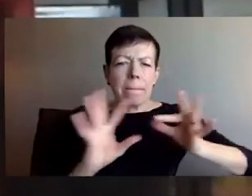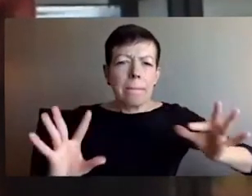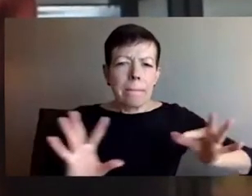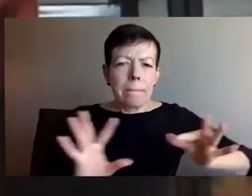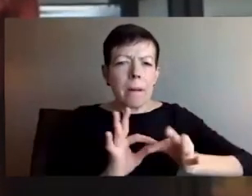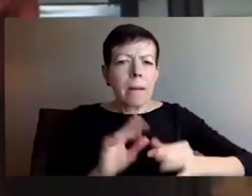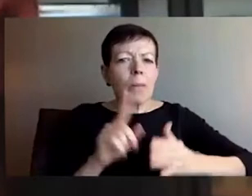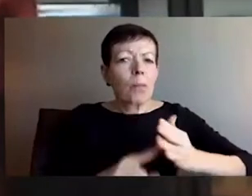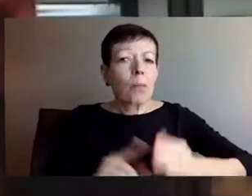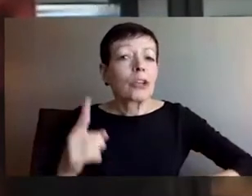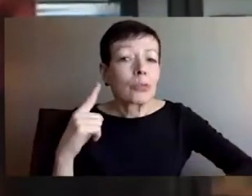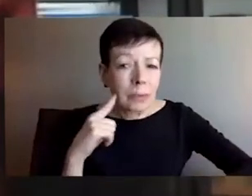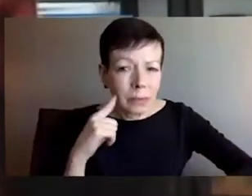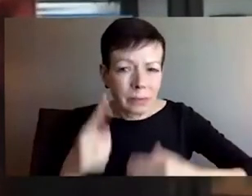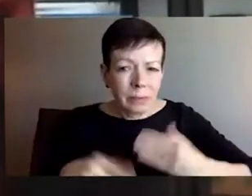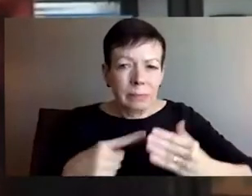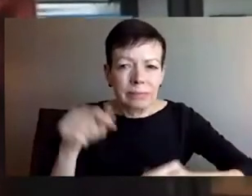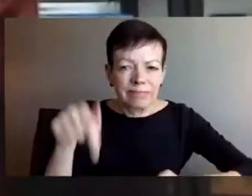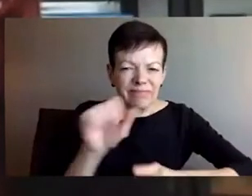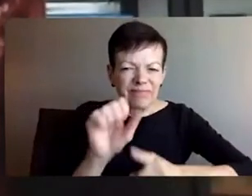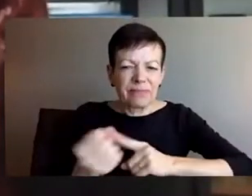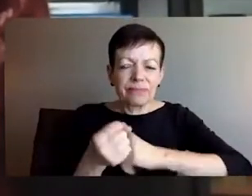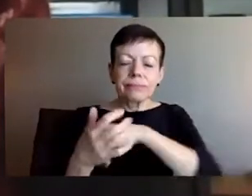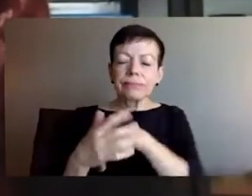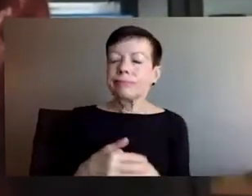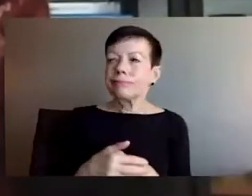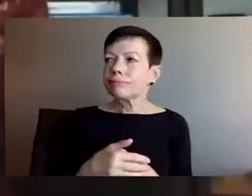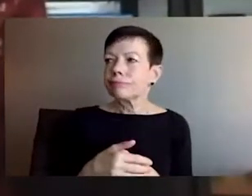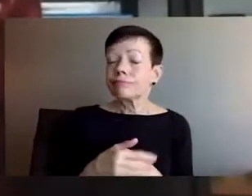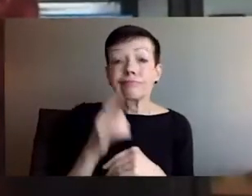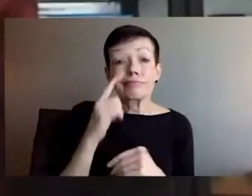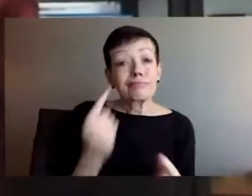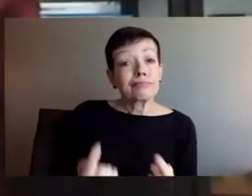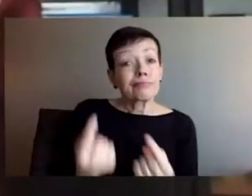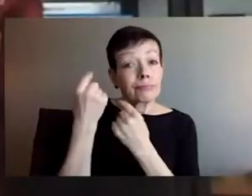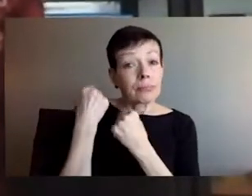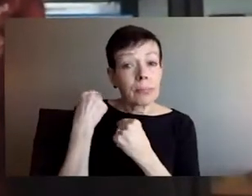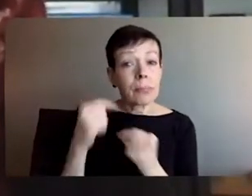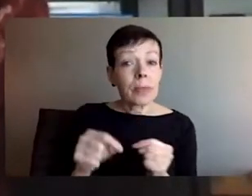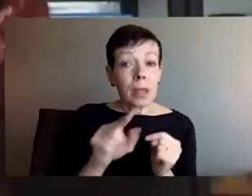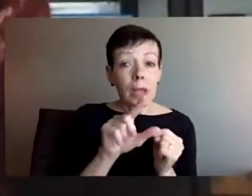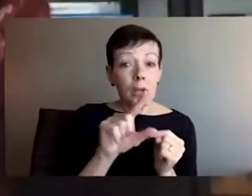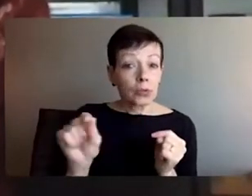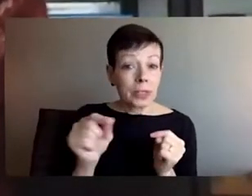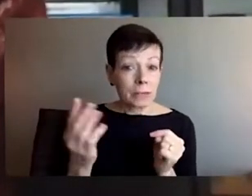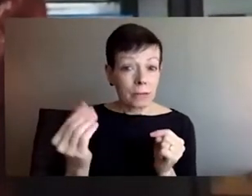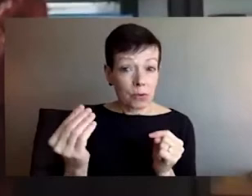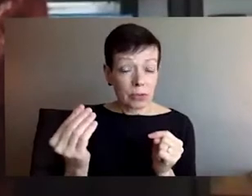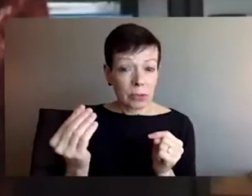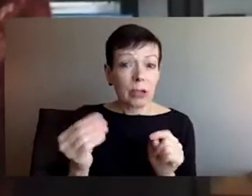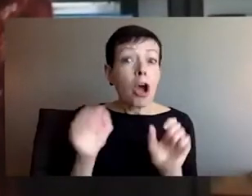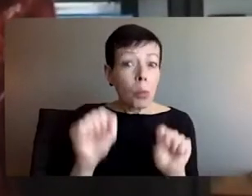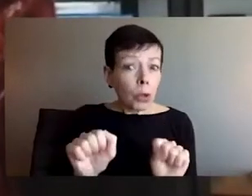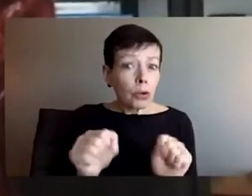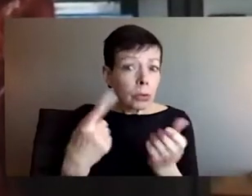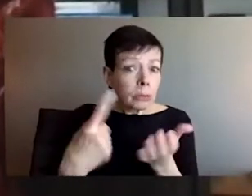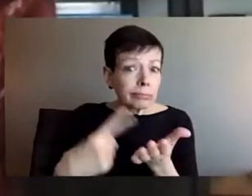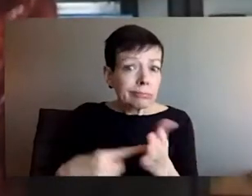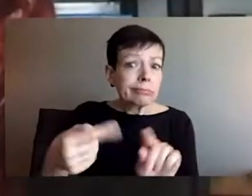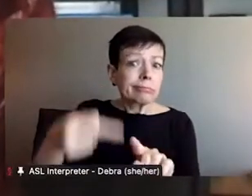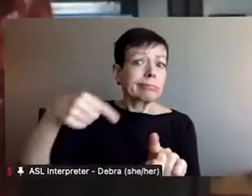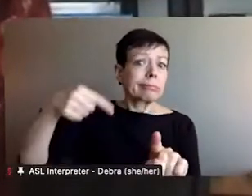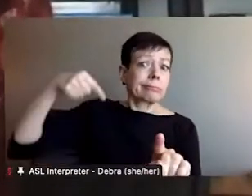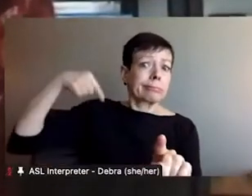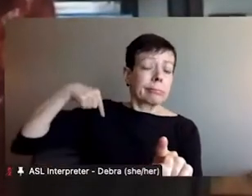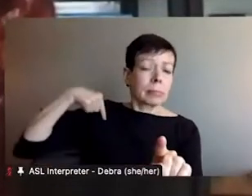I want to say a few words about recent history to refresh your memory and to help us situate narratives that we are